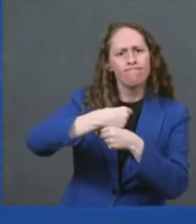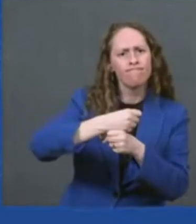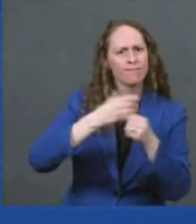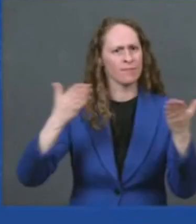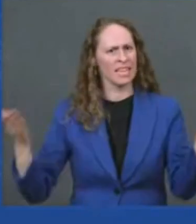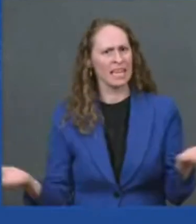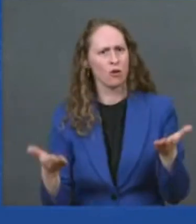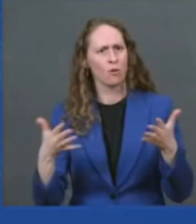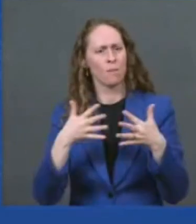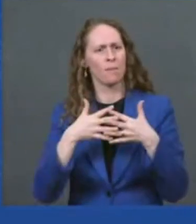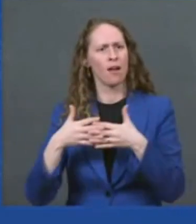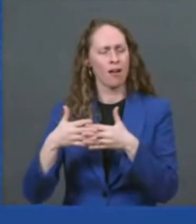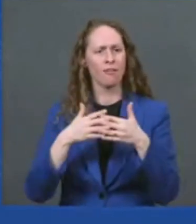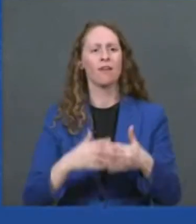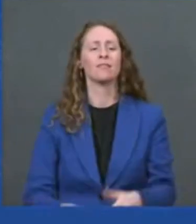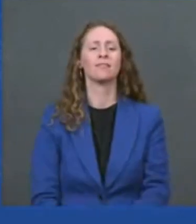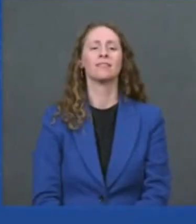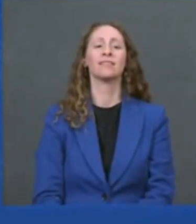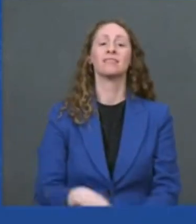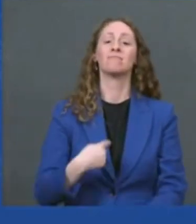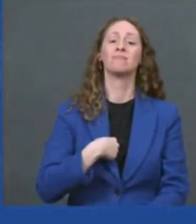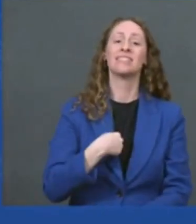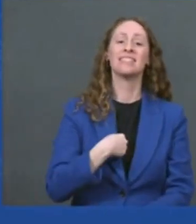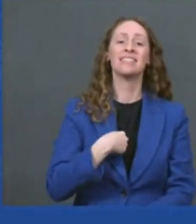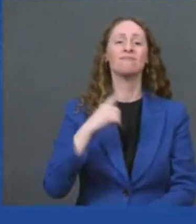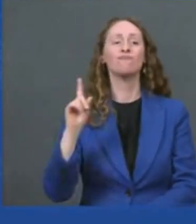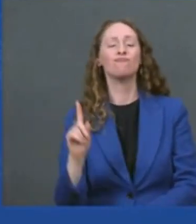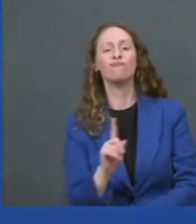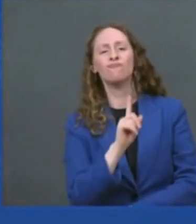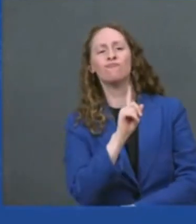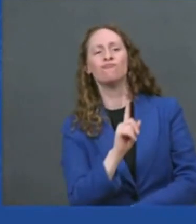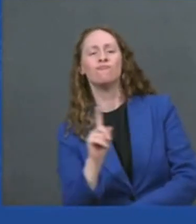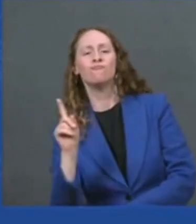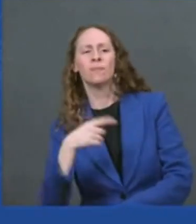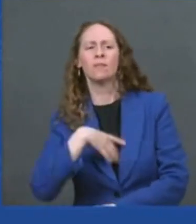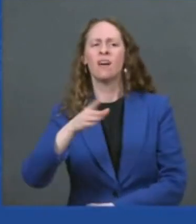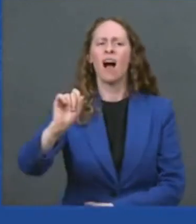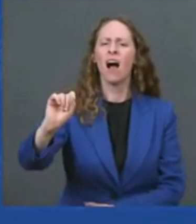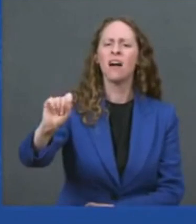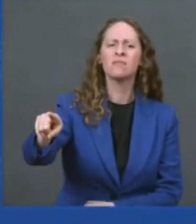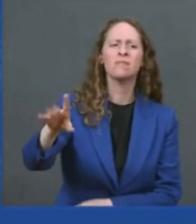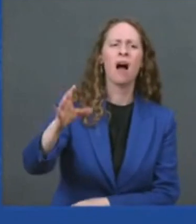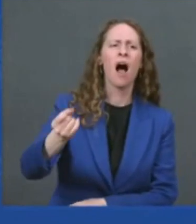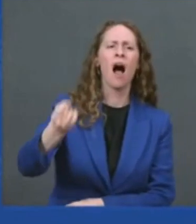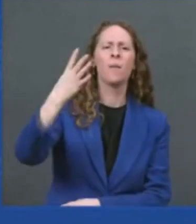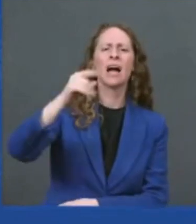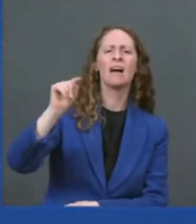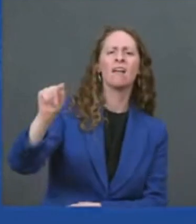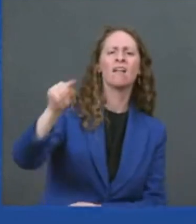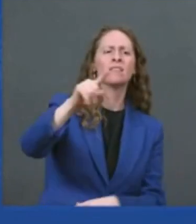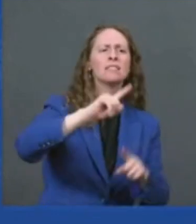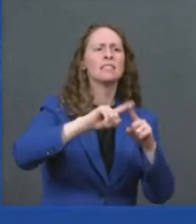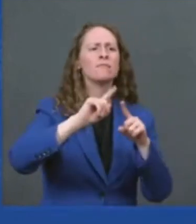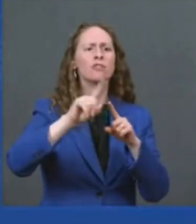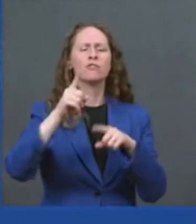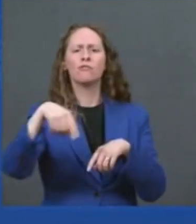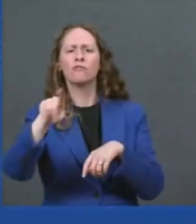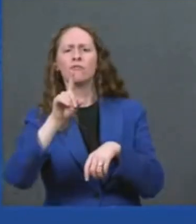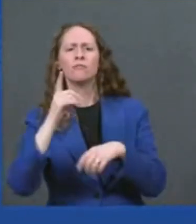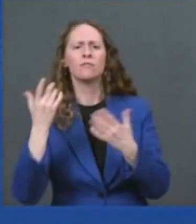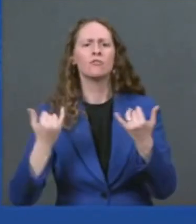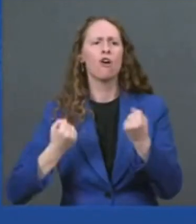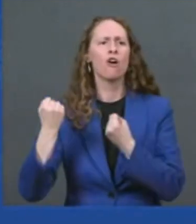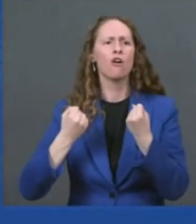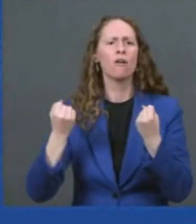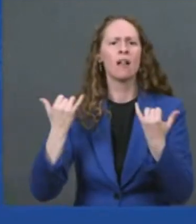we have how many vehicles in a fleet gina roughly 600 000 we have 600 000 federal vehicles